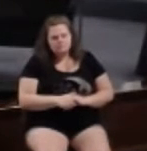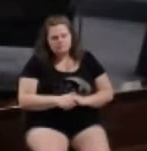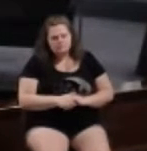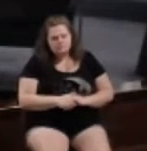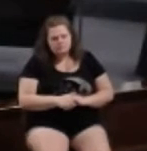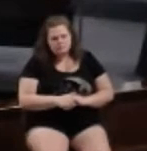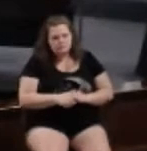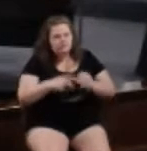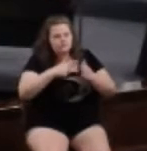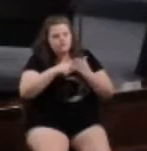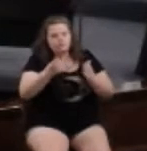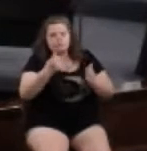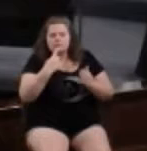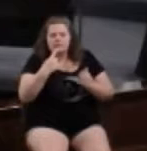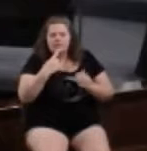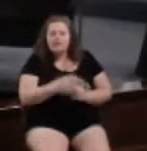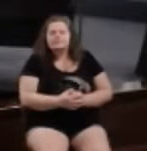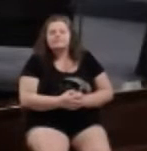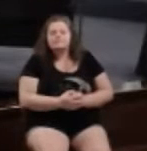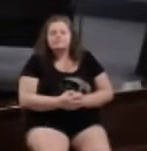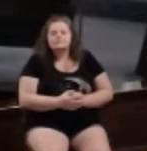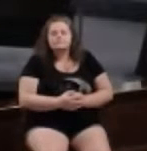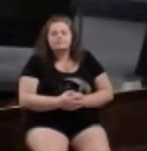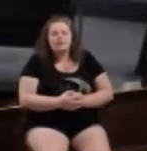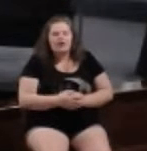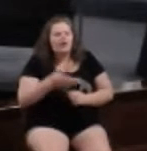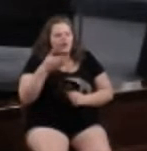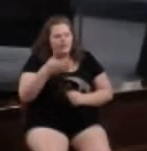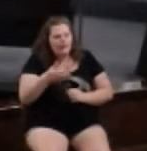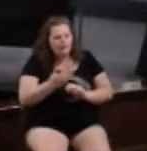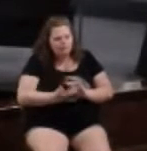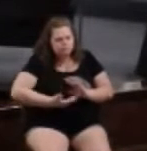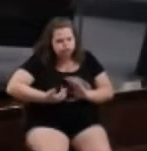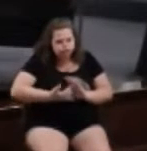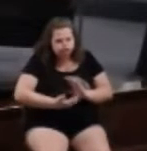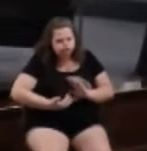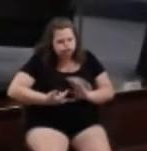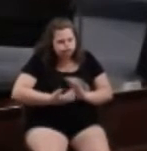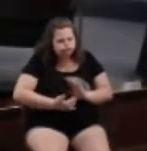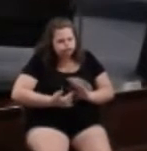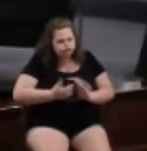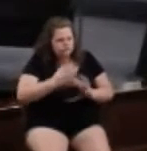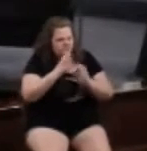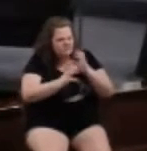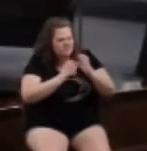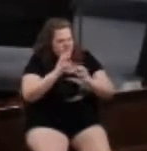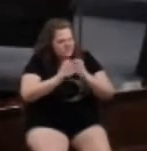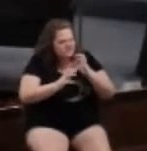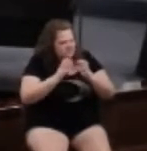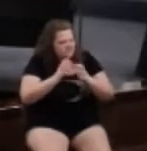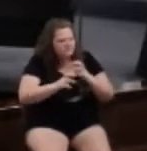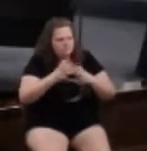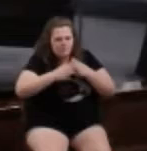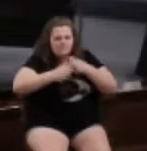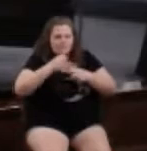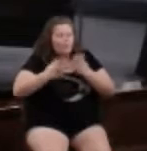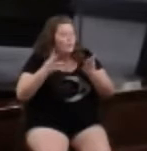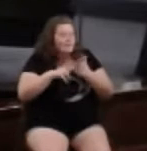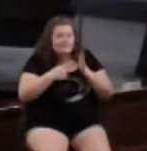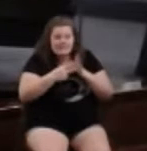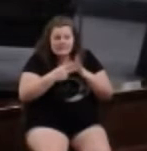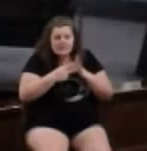In verse 1, it says, there was rumbling of discontent. What that means